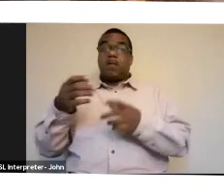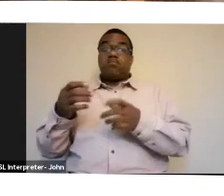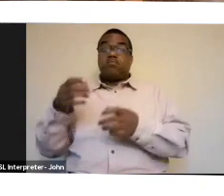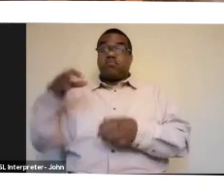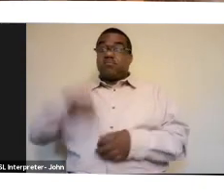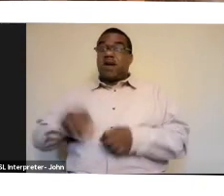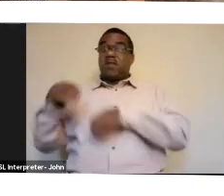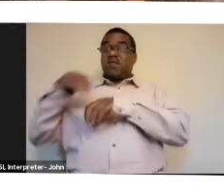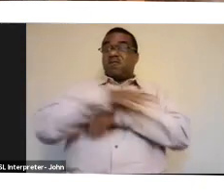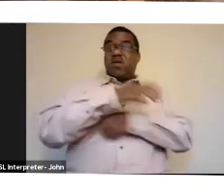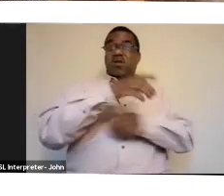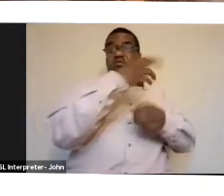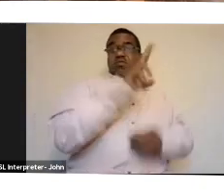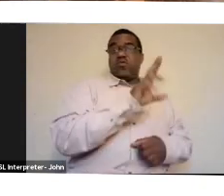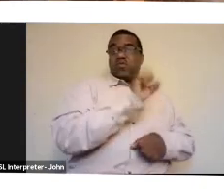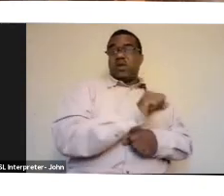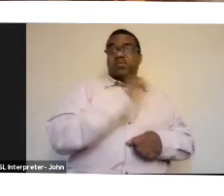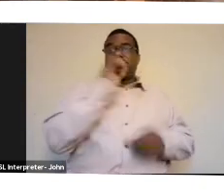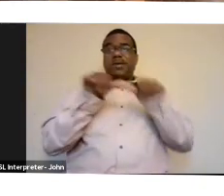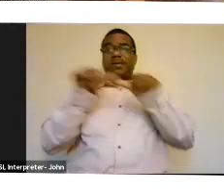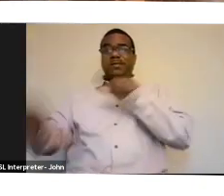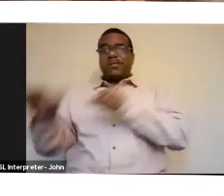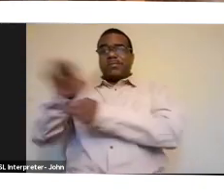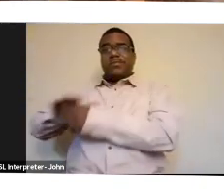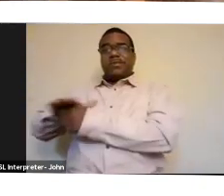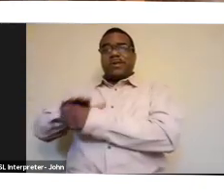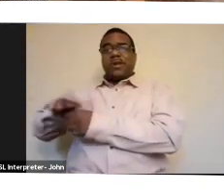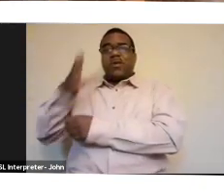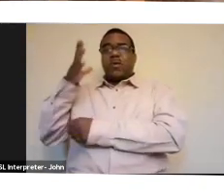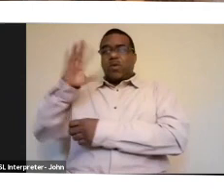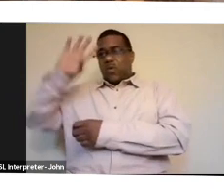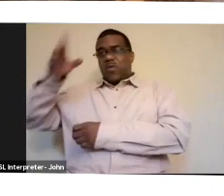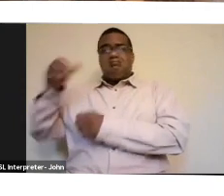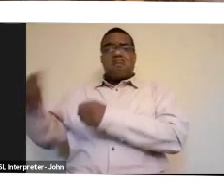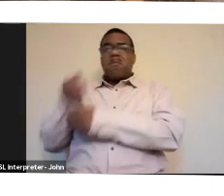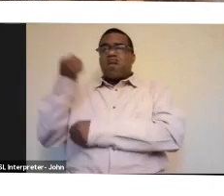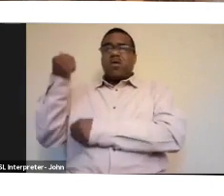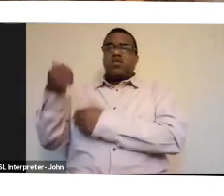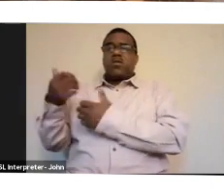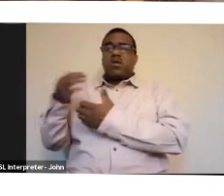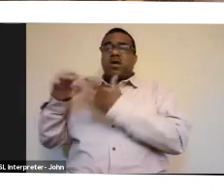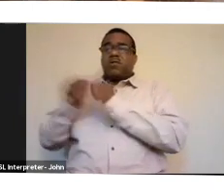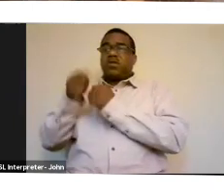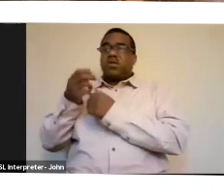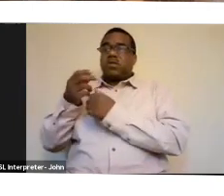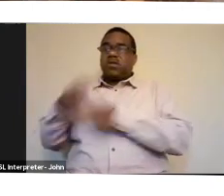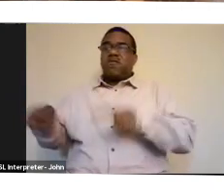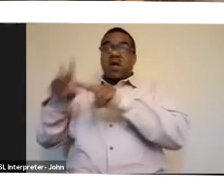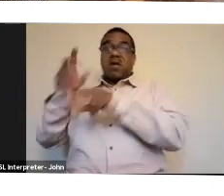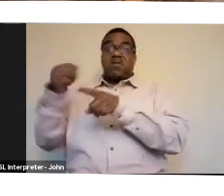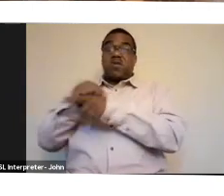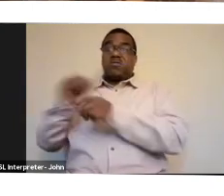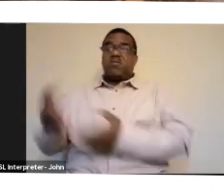Europe, rather than staying in these regions that are creating most of the value and providing the raw materials